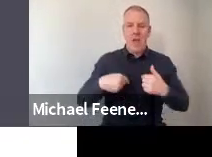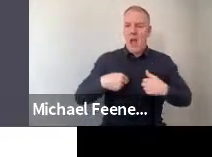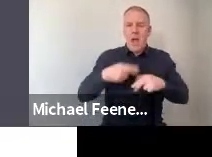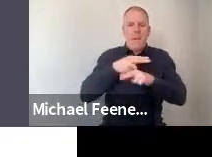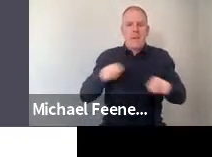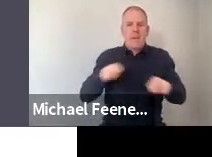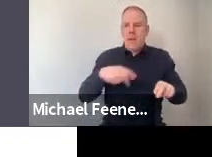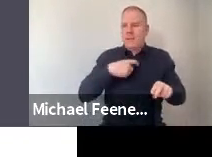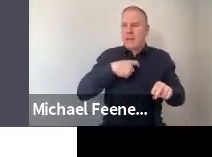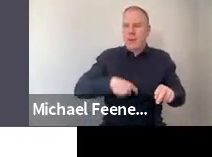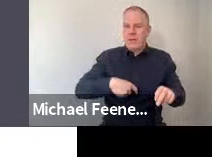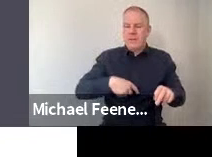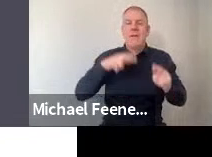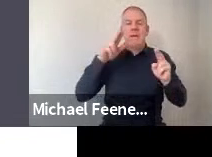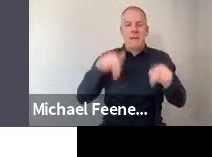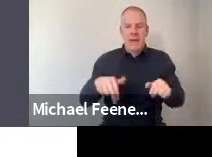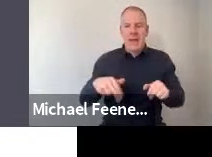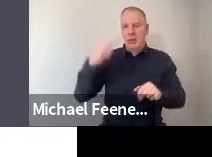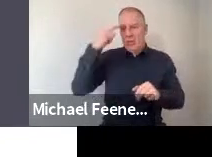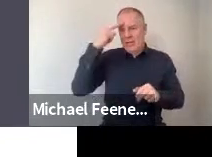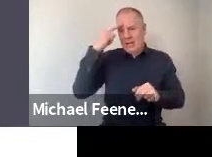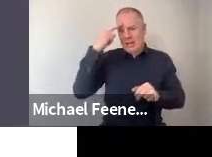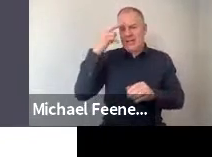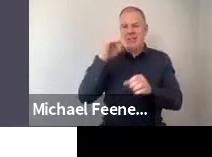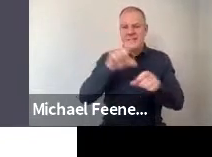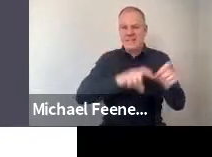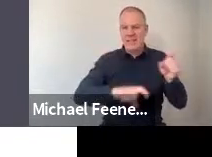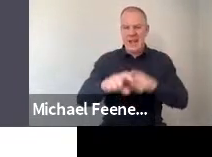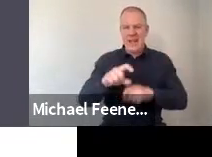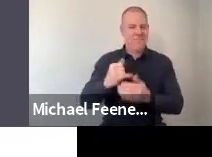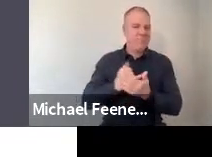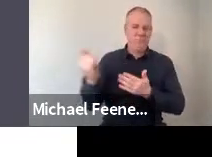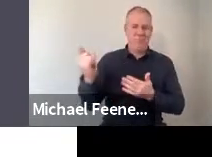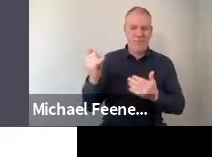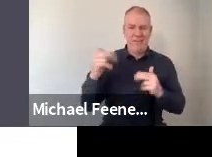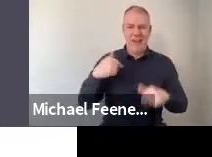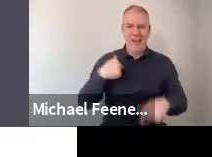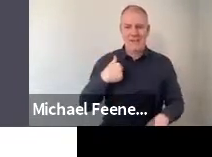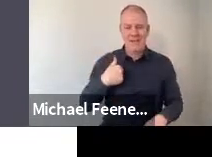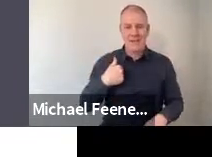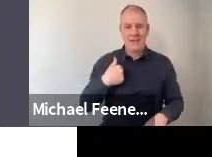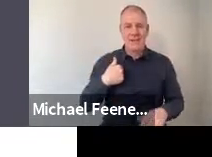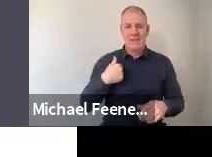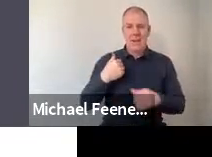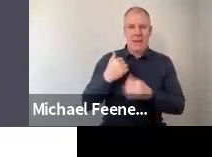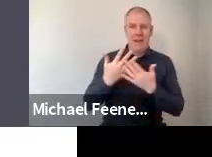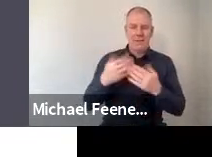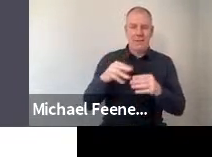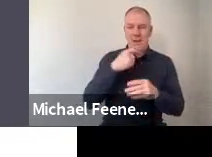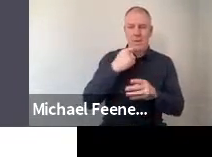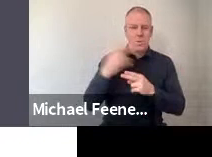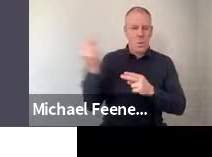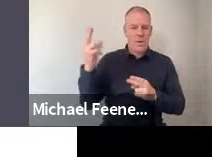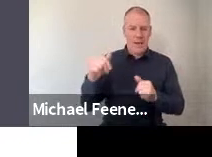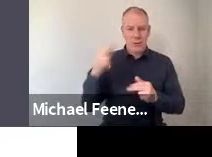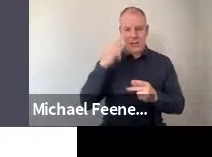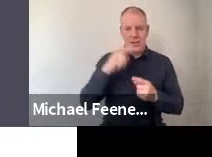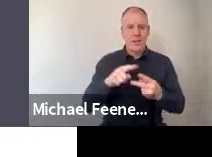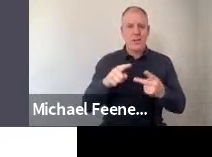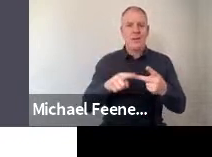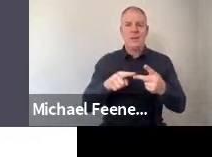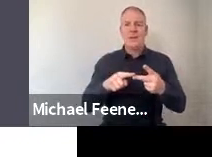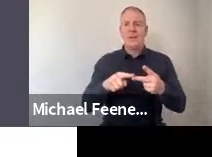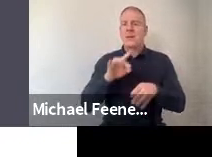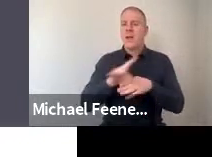of person who can understand science. That view was rejected very widely. I am the type of person who will